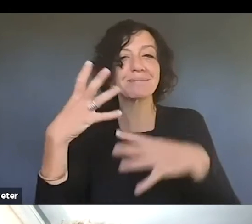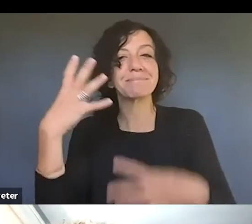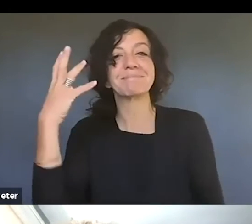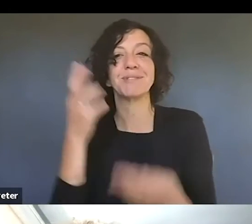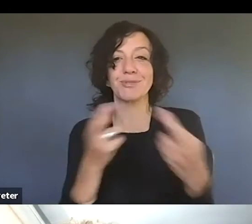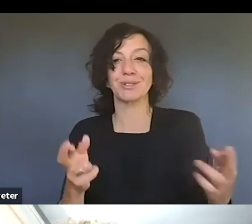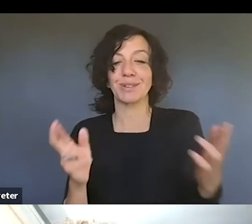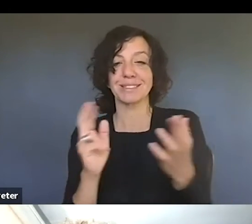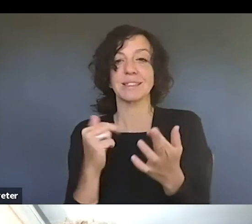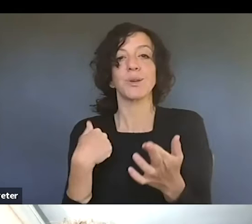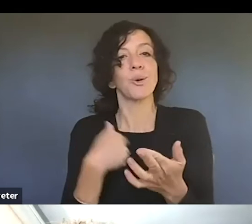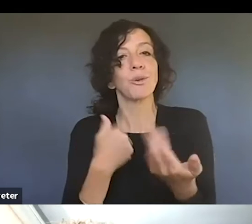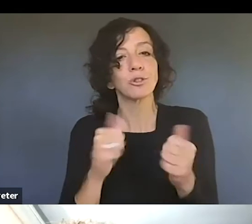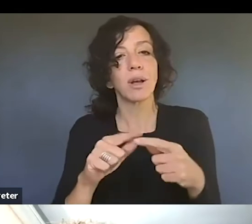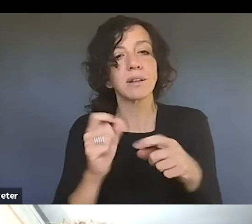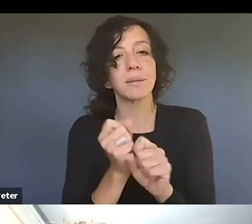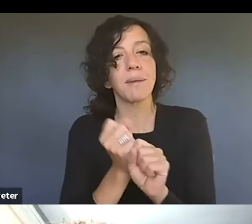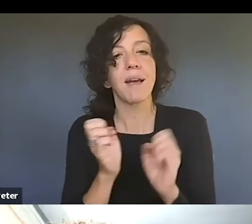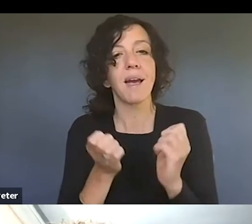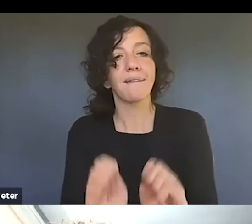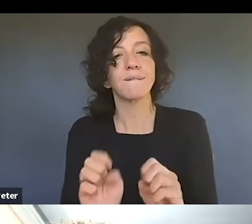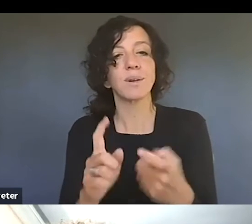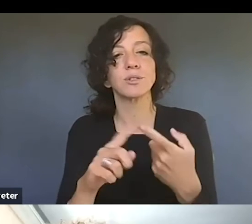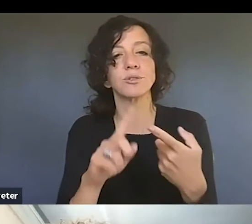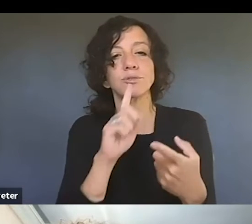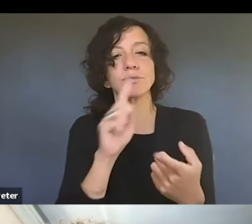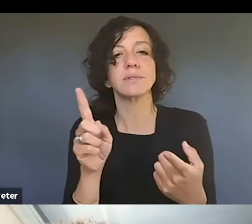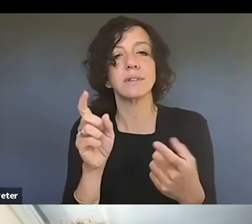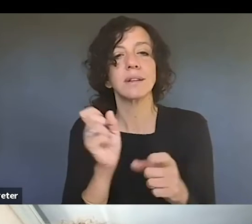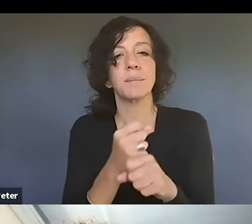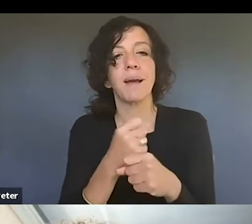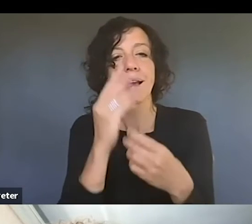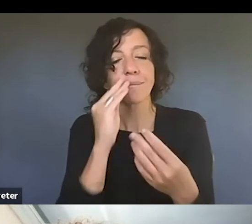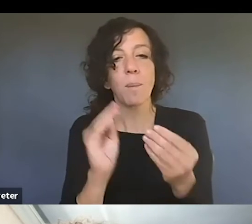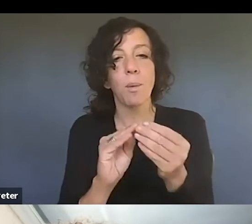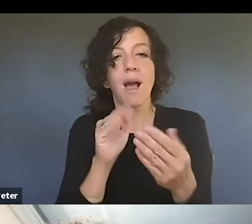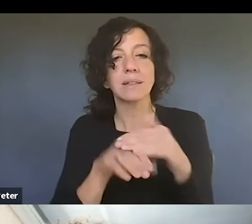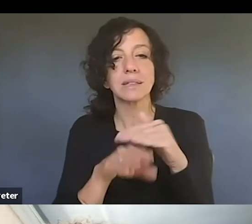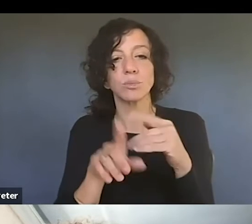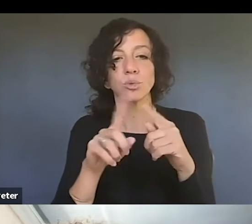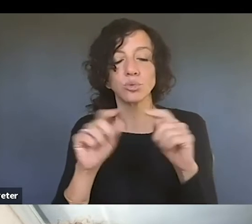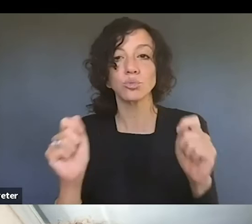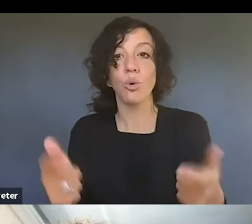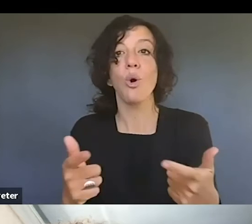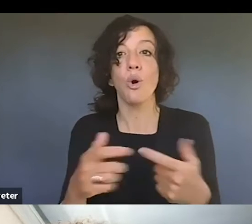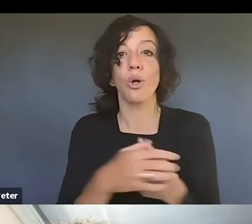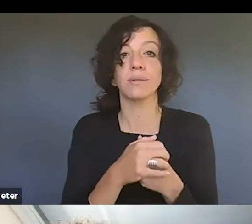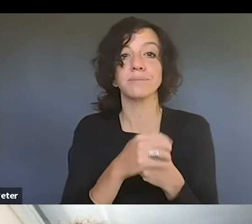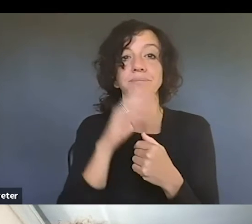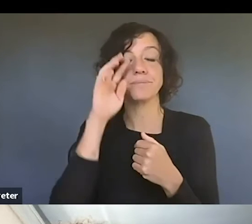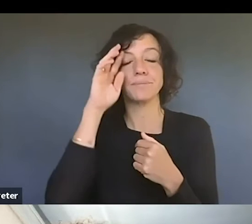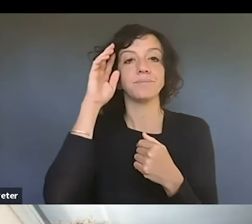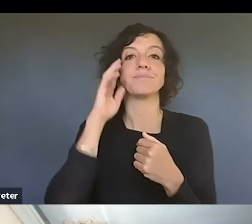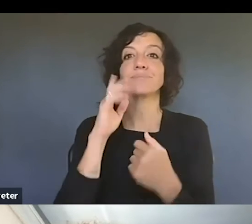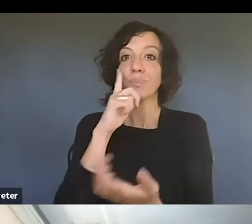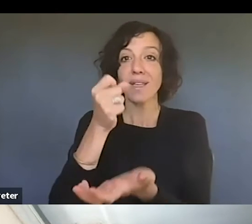We're really trying to make efforts to, uh, make the information accessible. Um, because copyright is